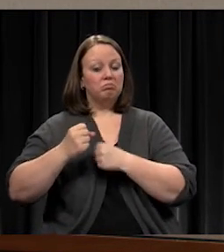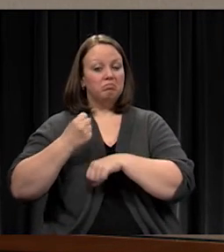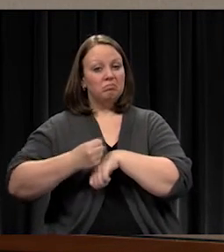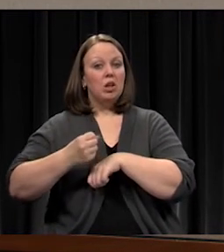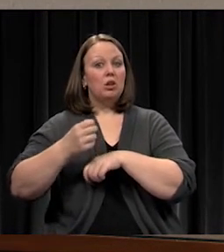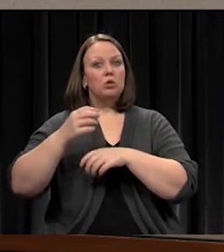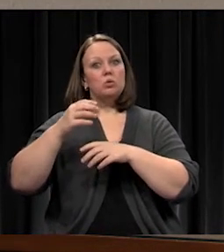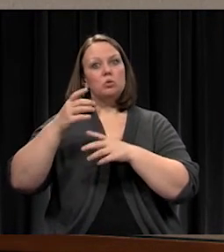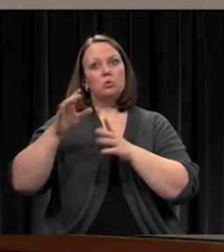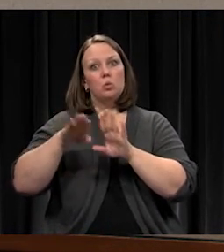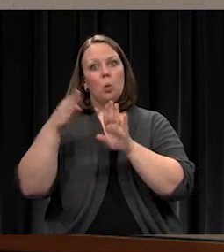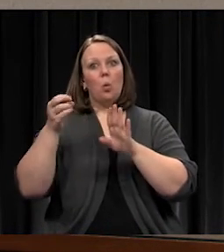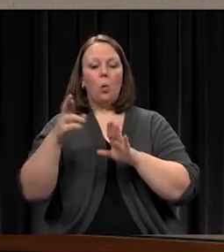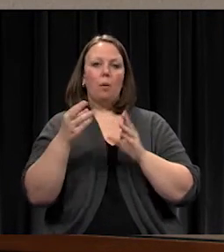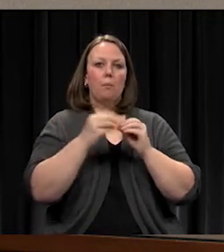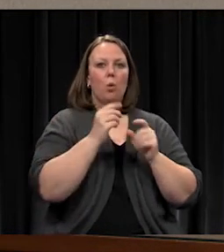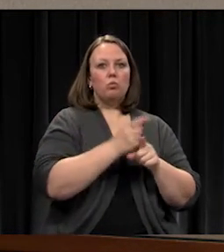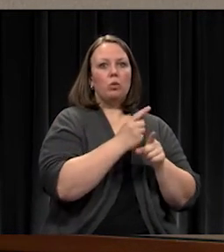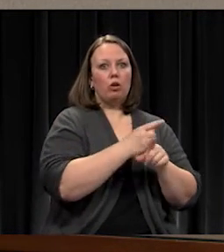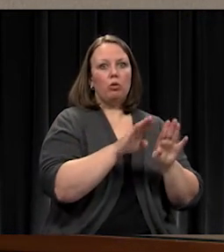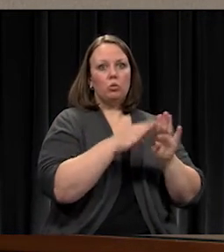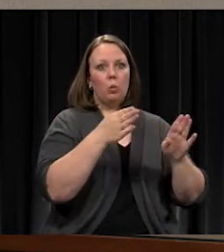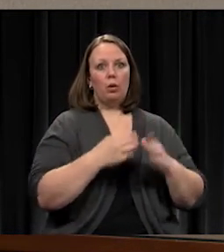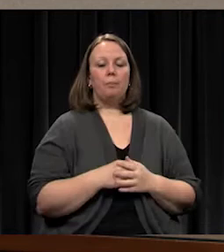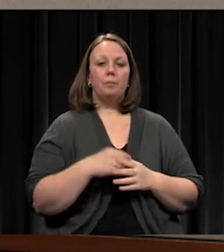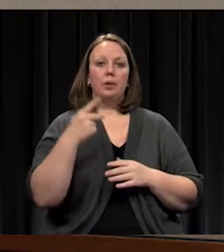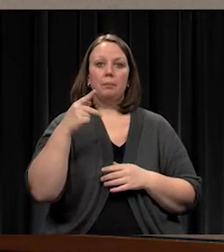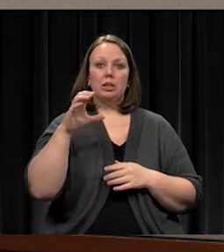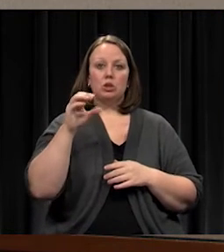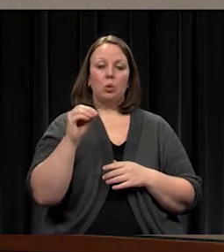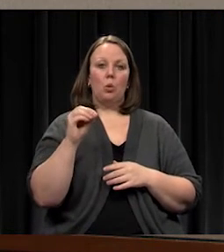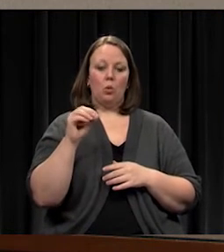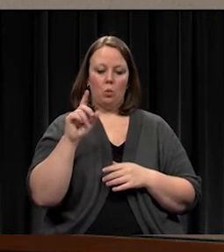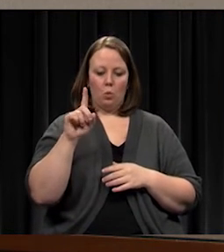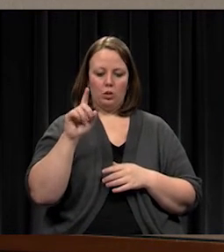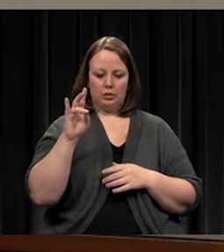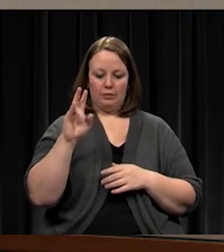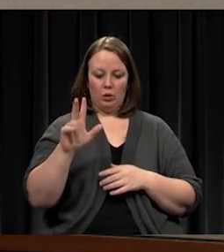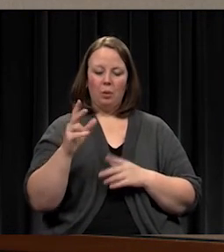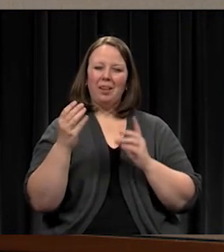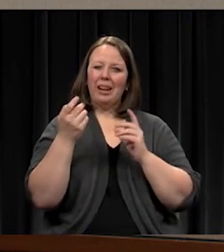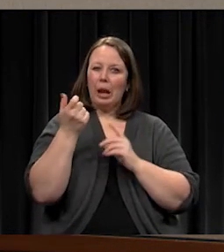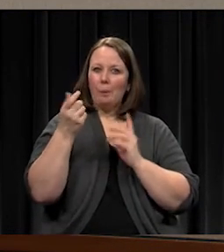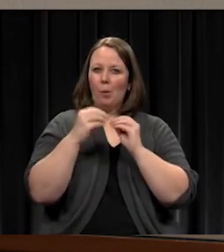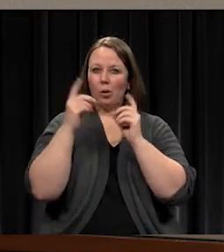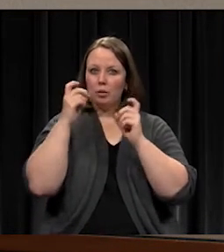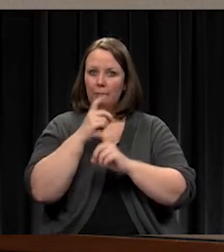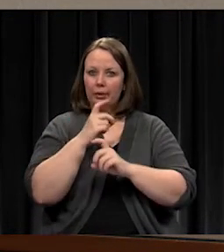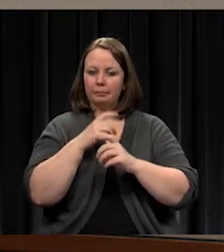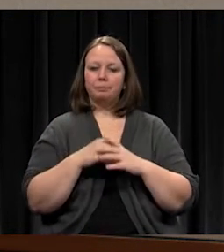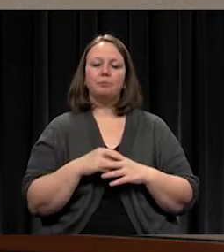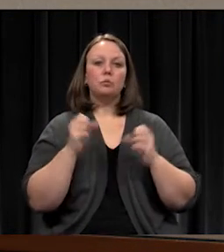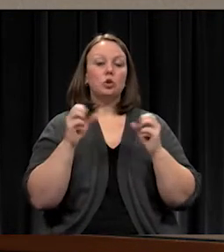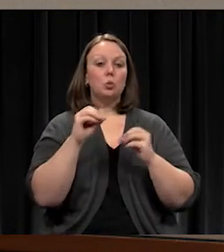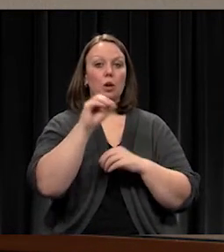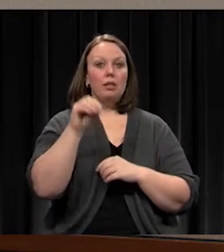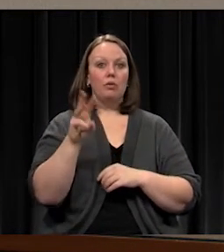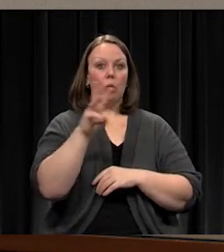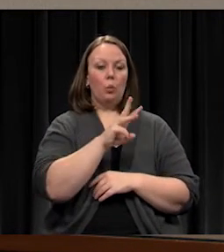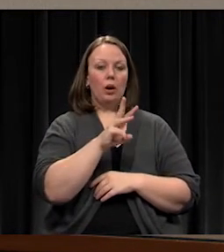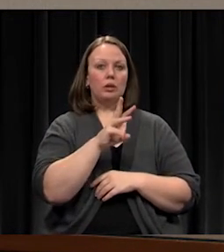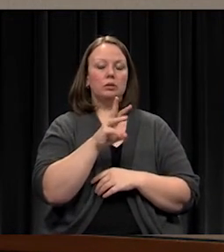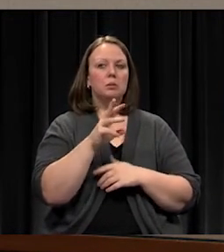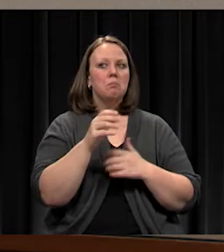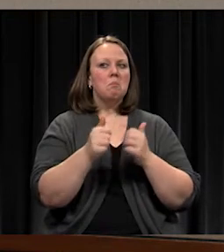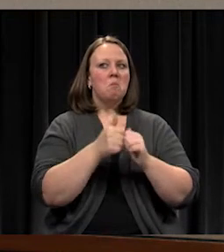PCO 173 is a little more complicated, if that wasn't. A large portion of this building is air-conditioned and heated using